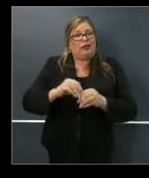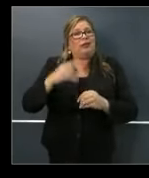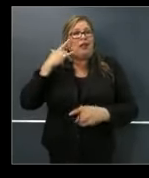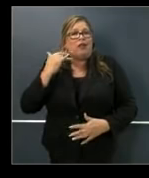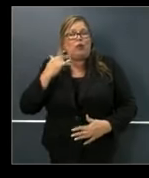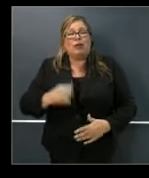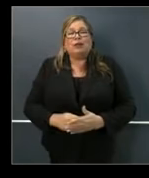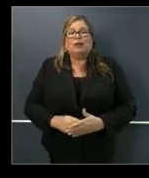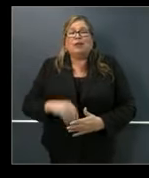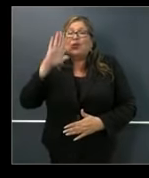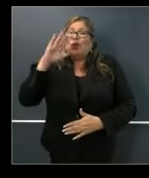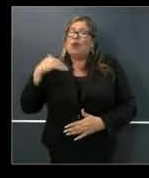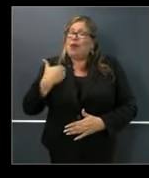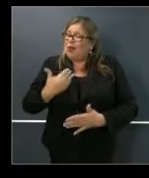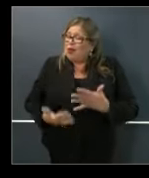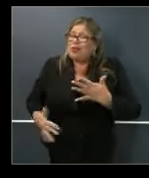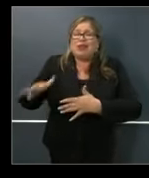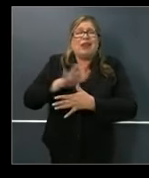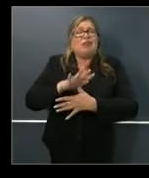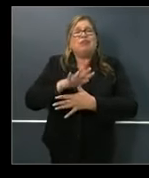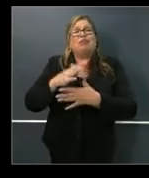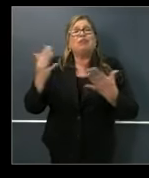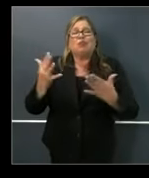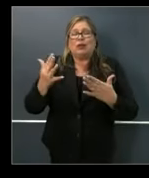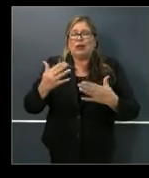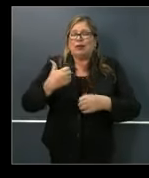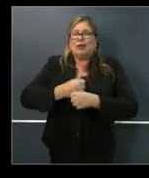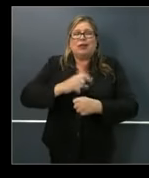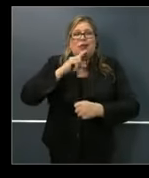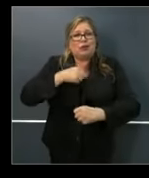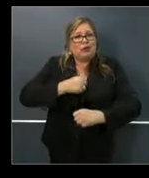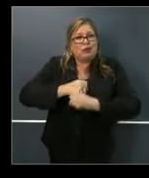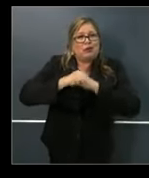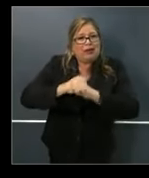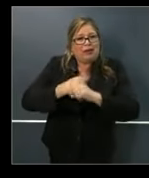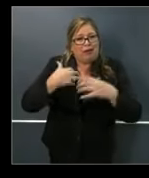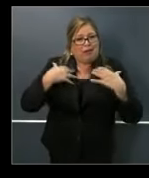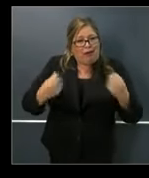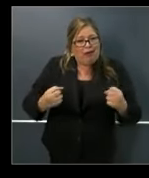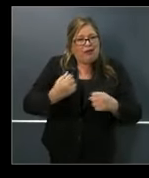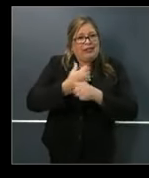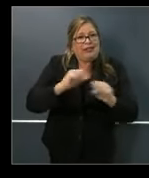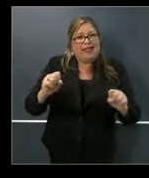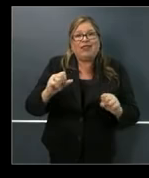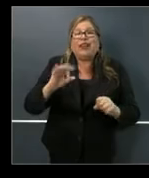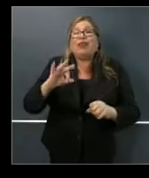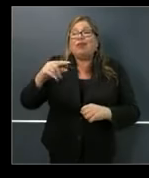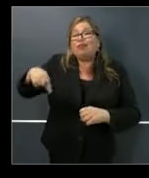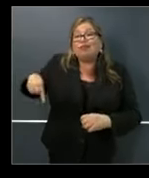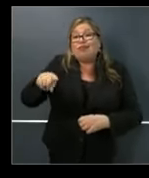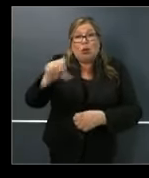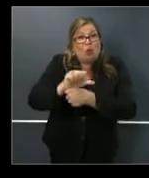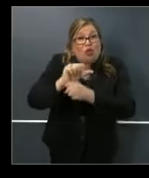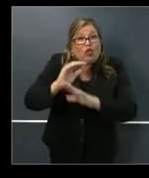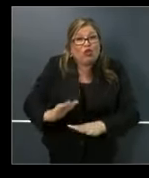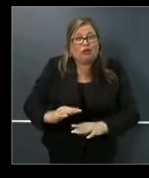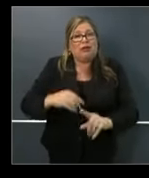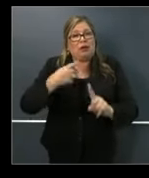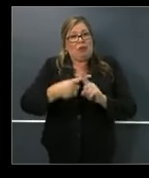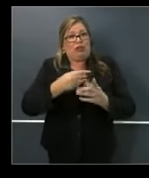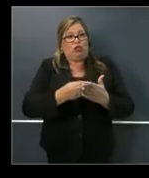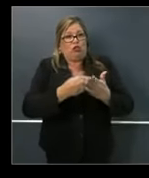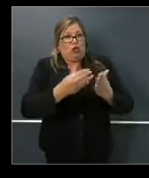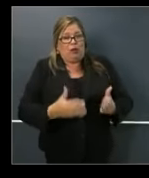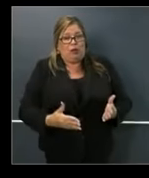grocery store has always been the health and safety of our employees and our shoppers, which has taken on, obviously, an